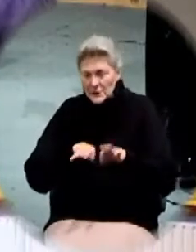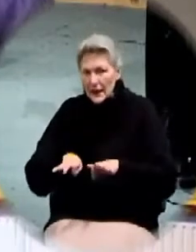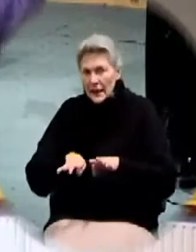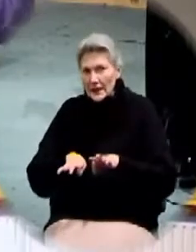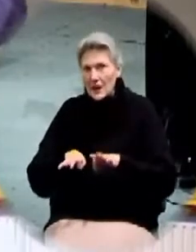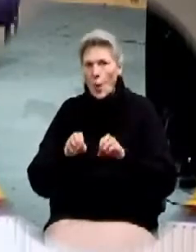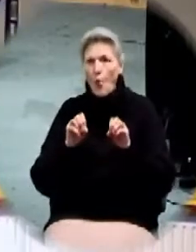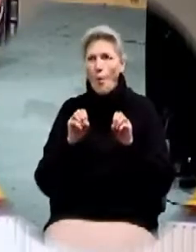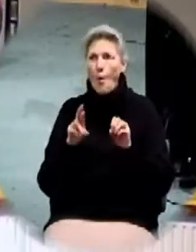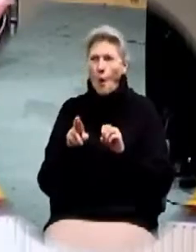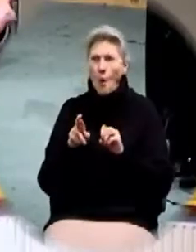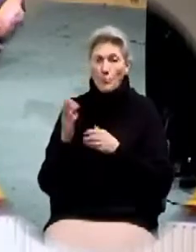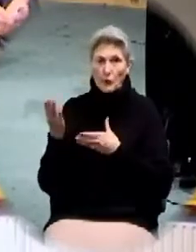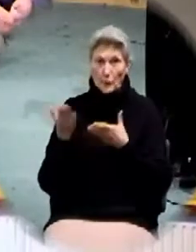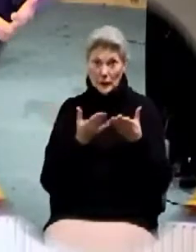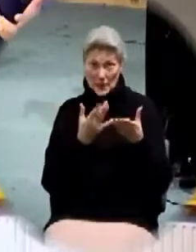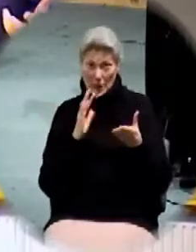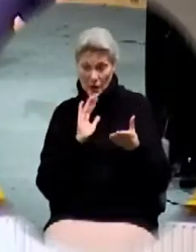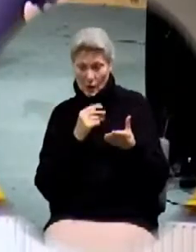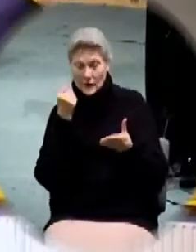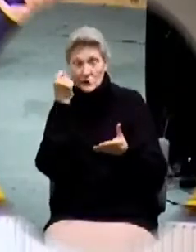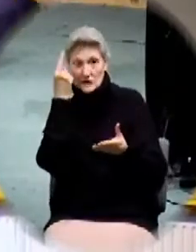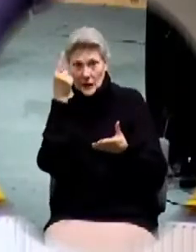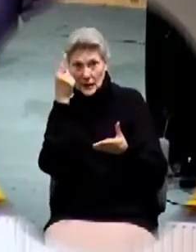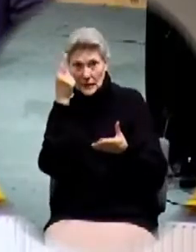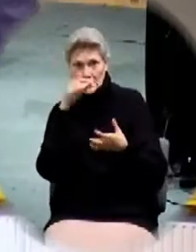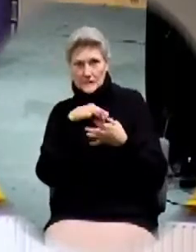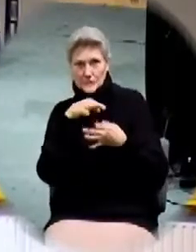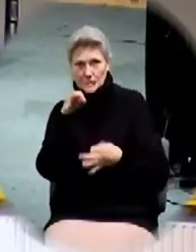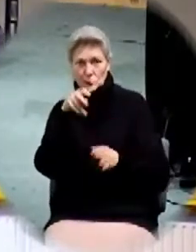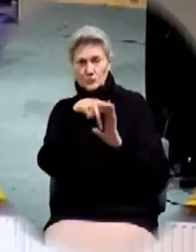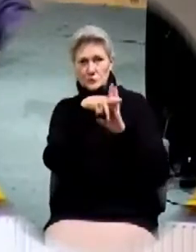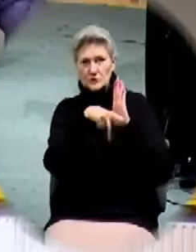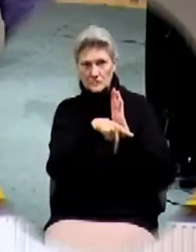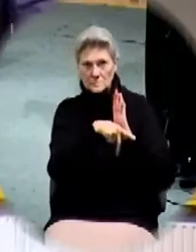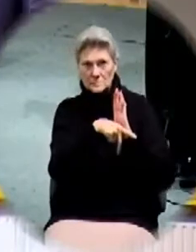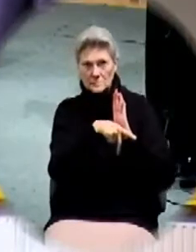or bring to our understanding spiritual principles.